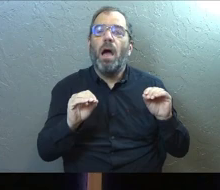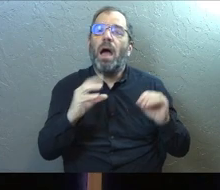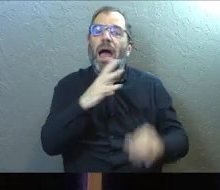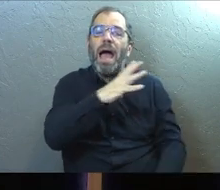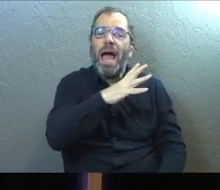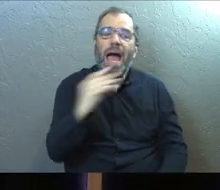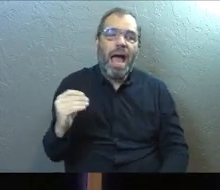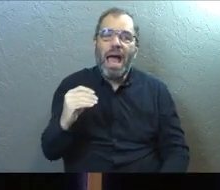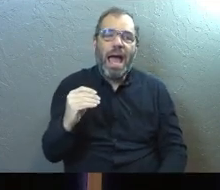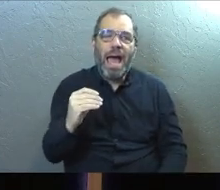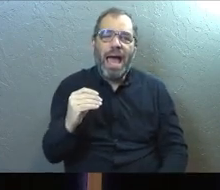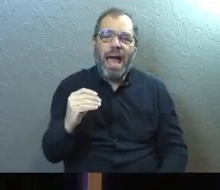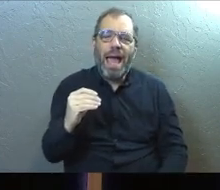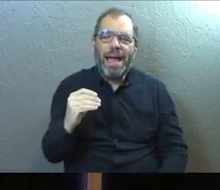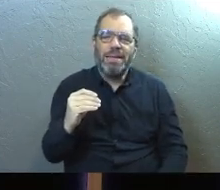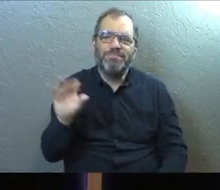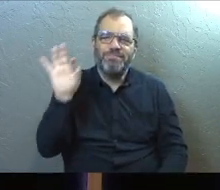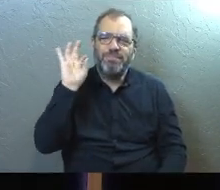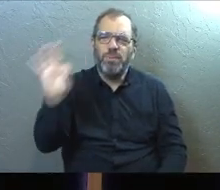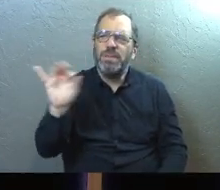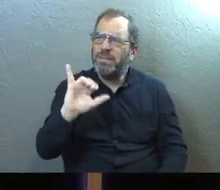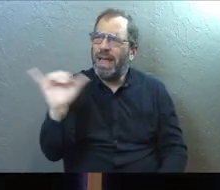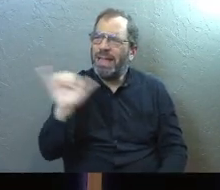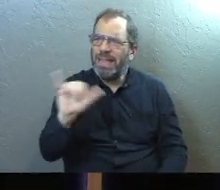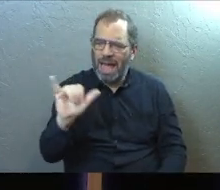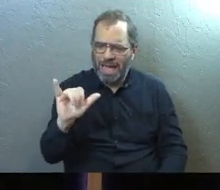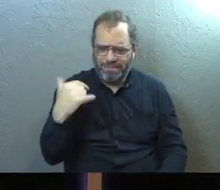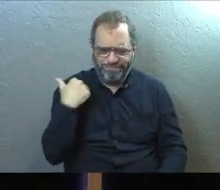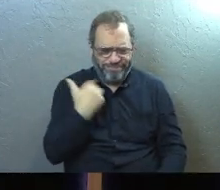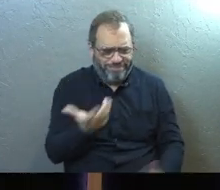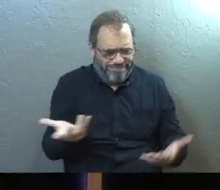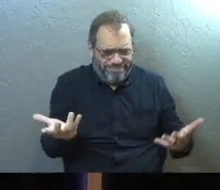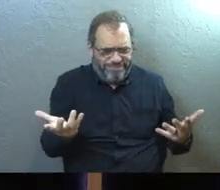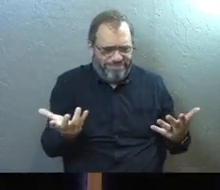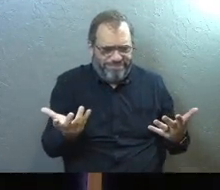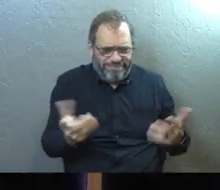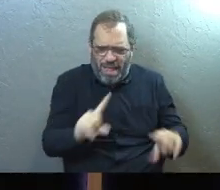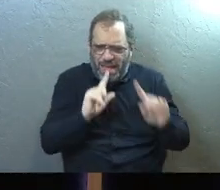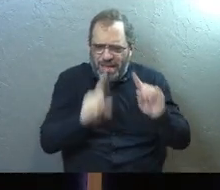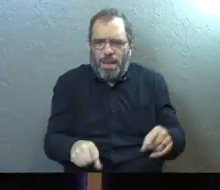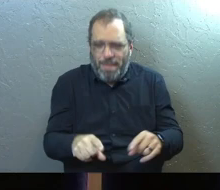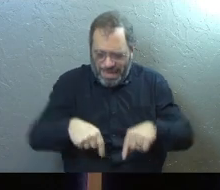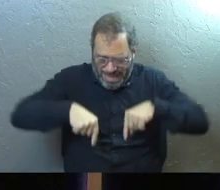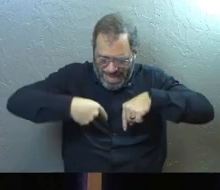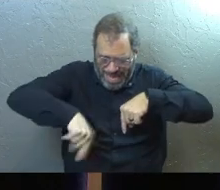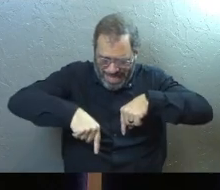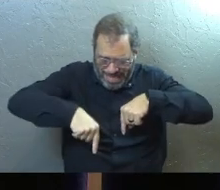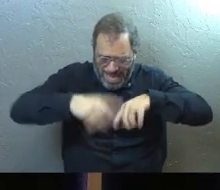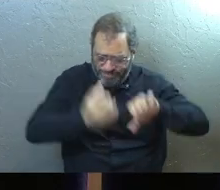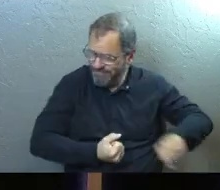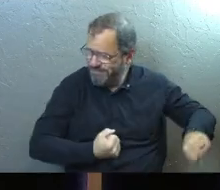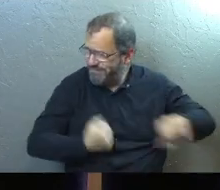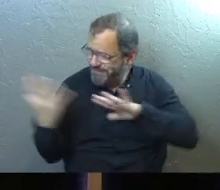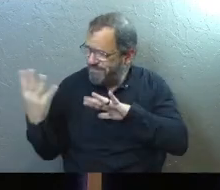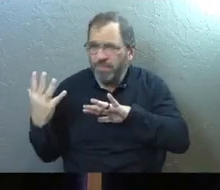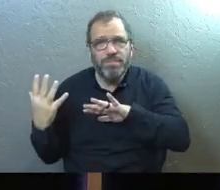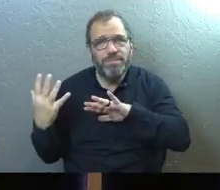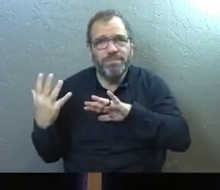And it's been said as if us simply commanding the anxiety out of you,